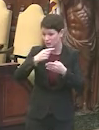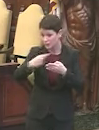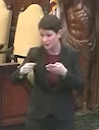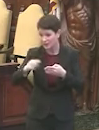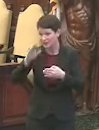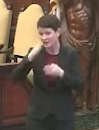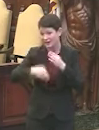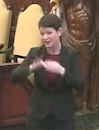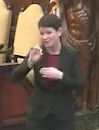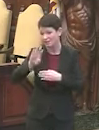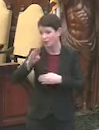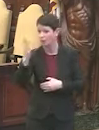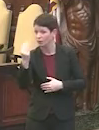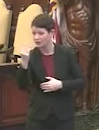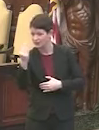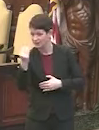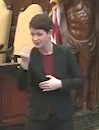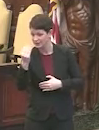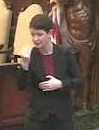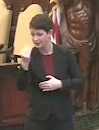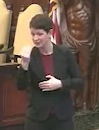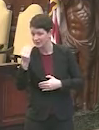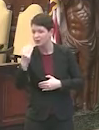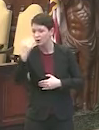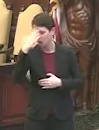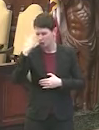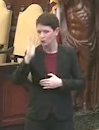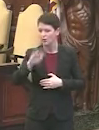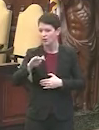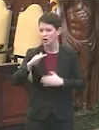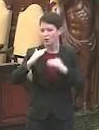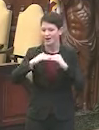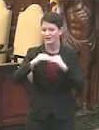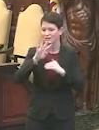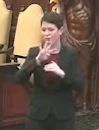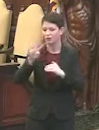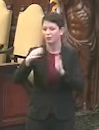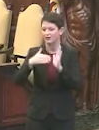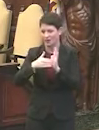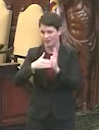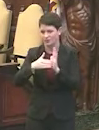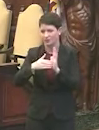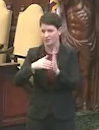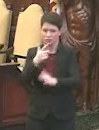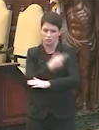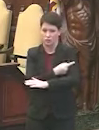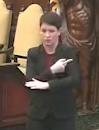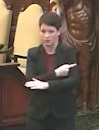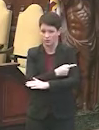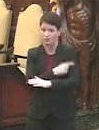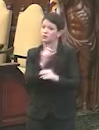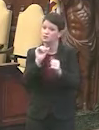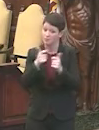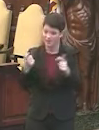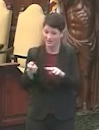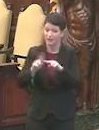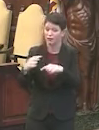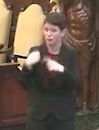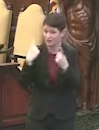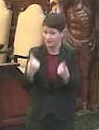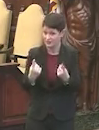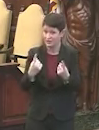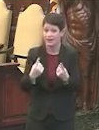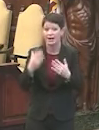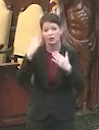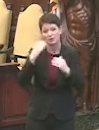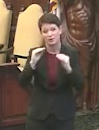that ended on February 14th, we know that we've delivered at least 44,000 doses, so a substantial increase. And we expect